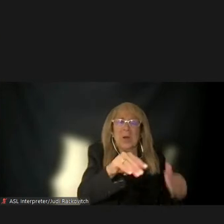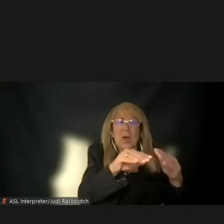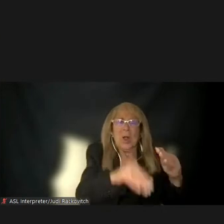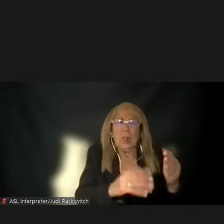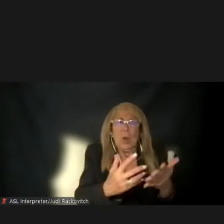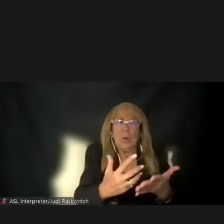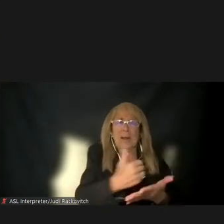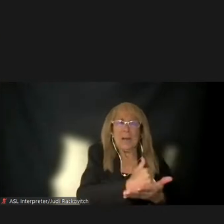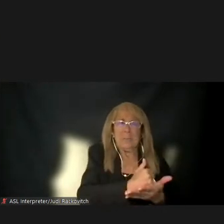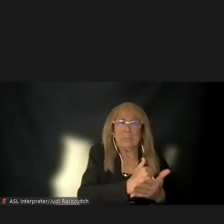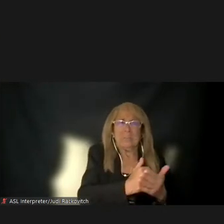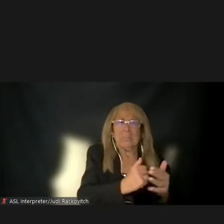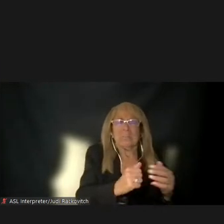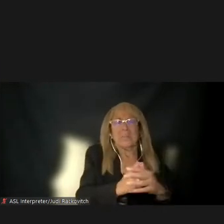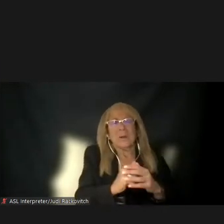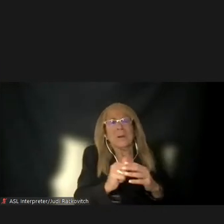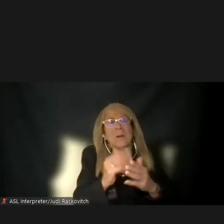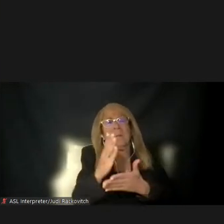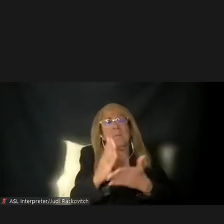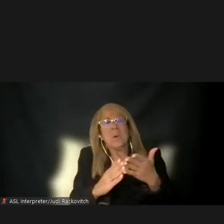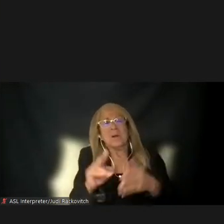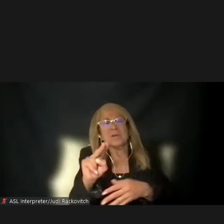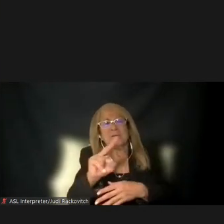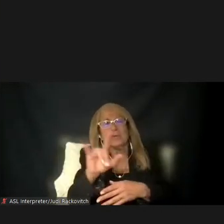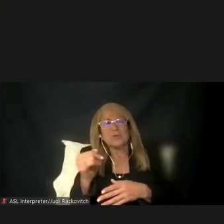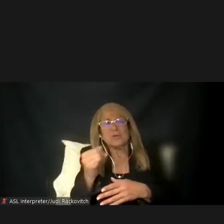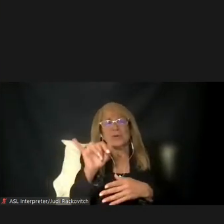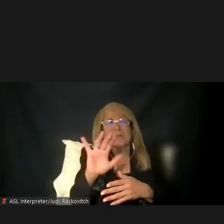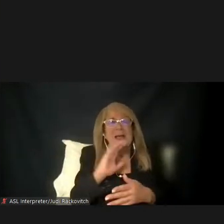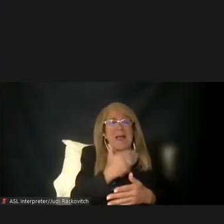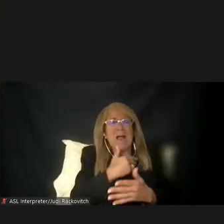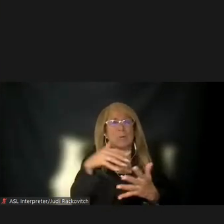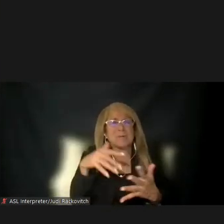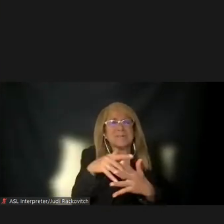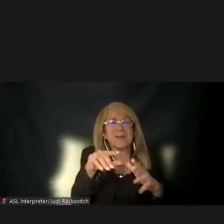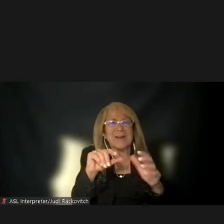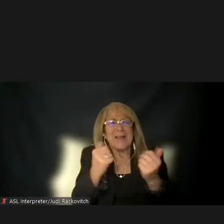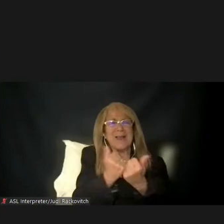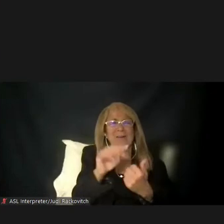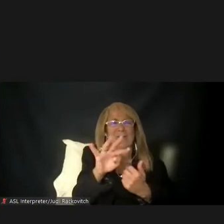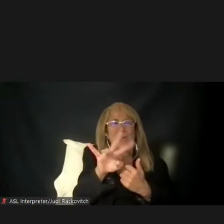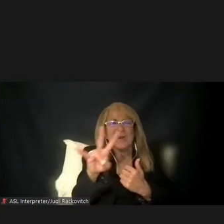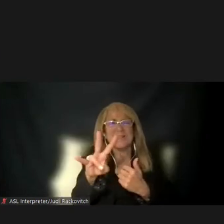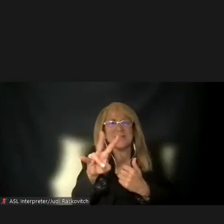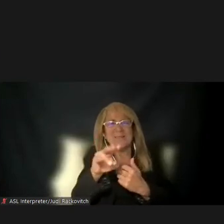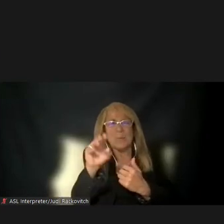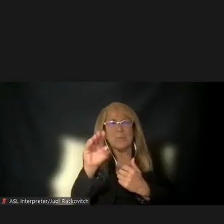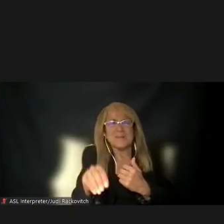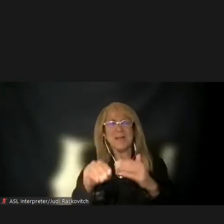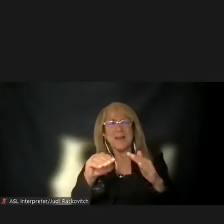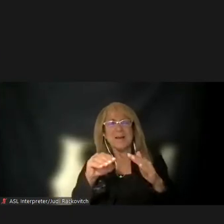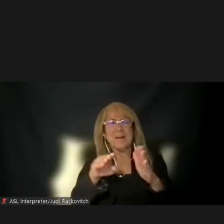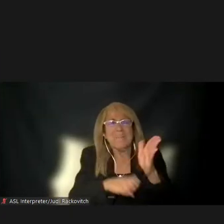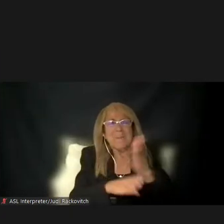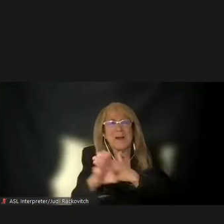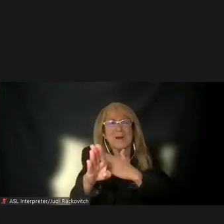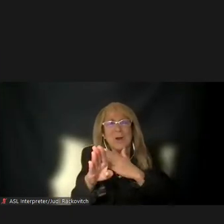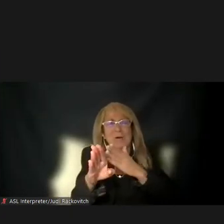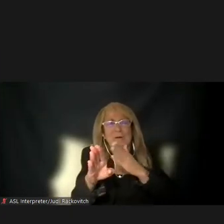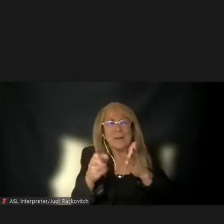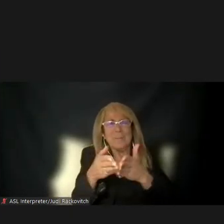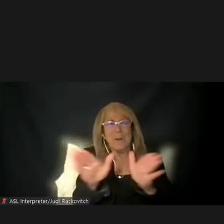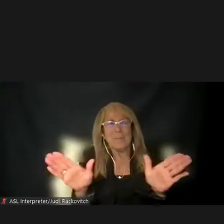The portions of New Jersey within our study area are comprised of roughly 47% minority populations, with 10% as low income.